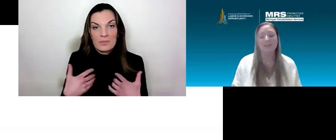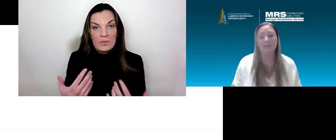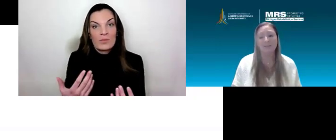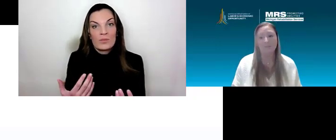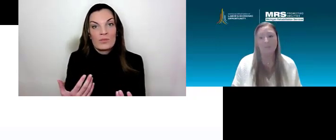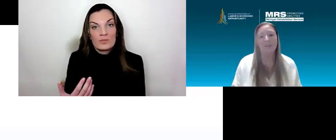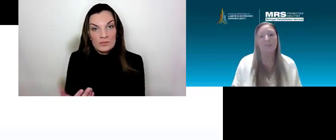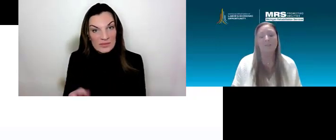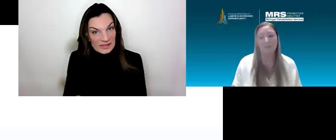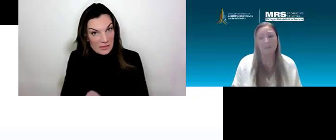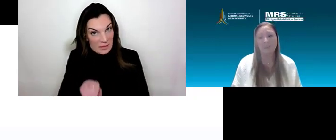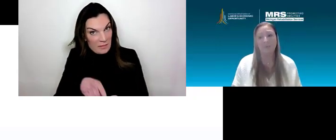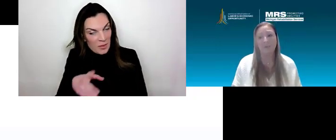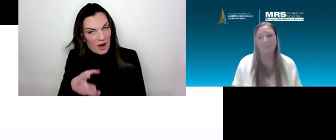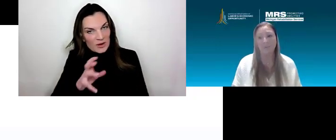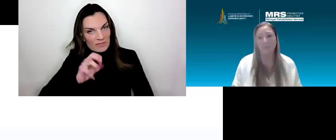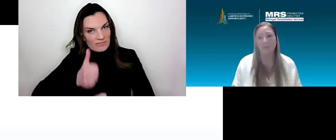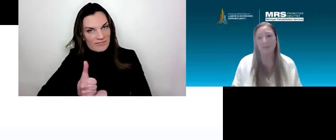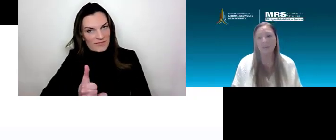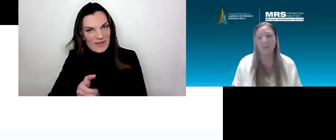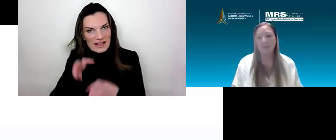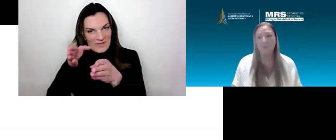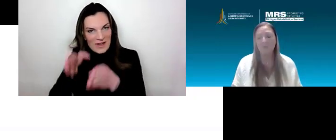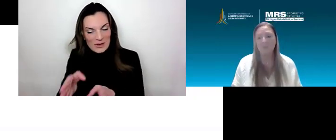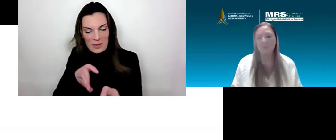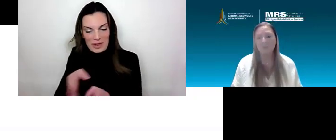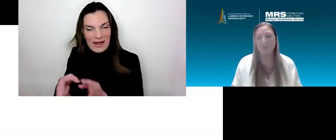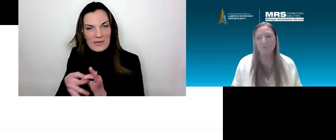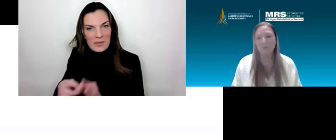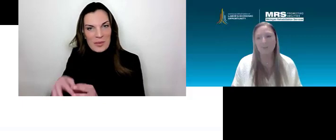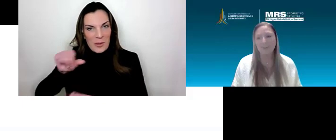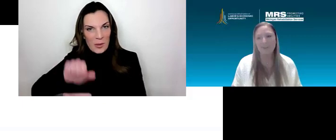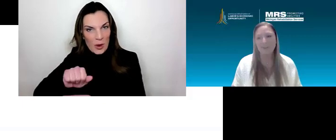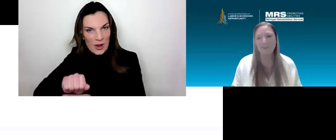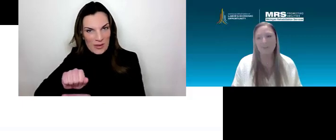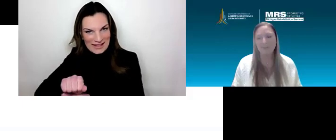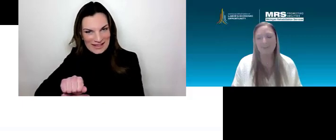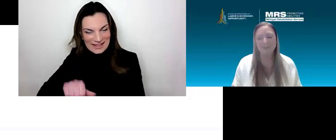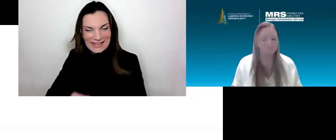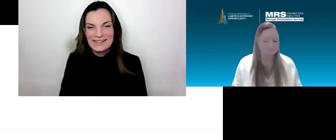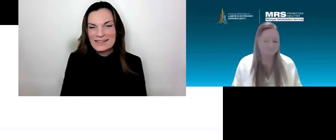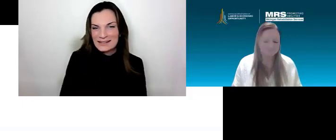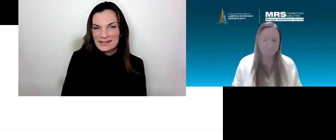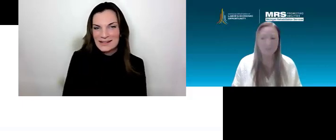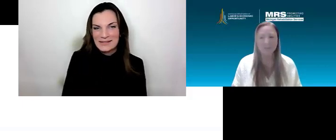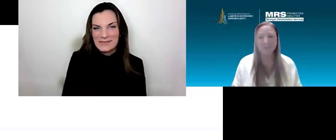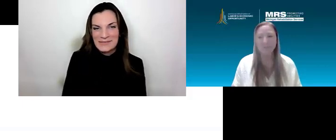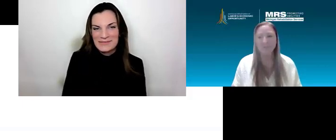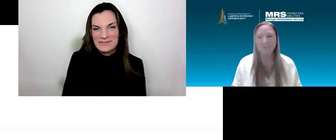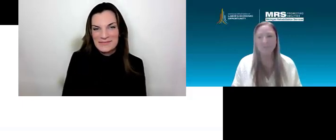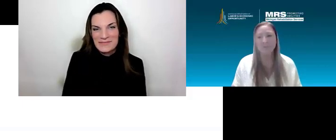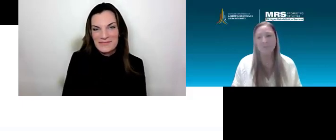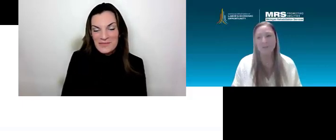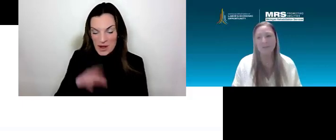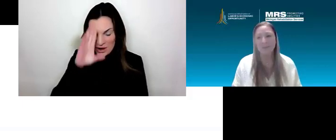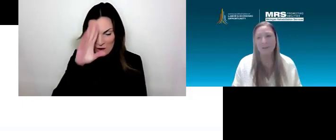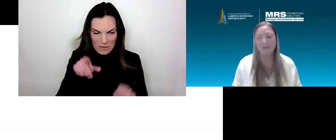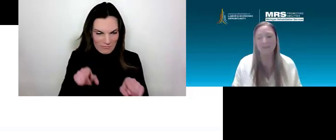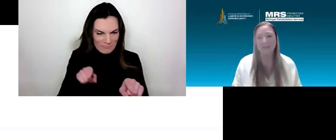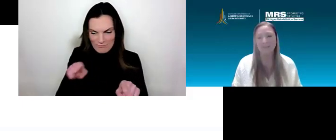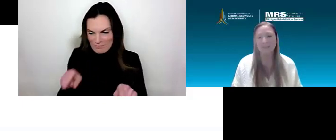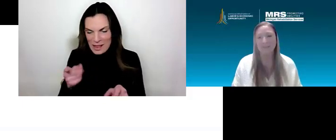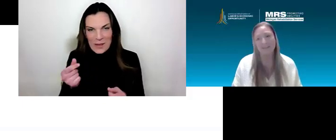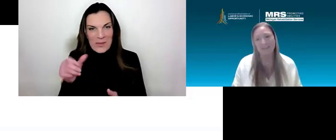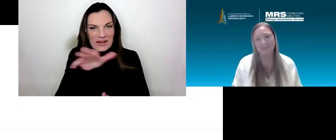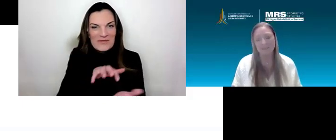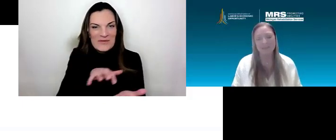the individualized plan for employment, which those two, you know, are really confusing when we're talking about